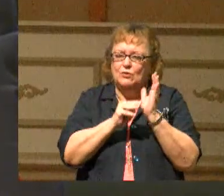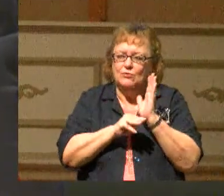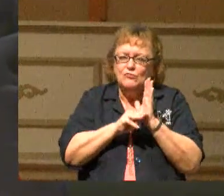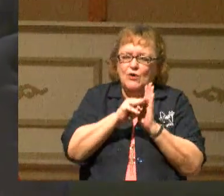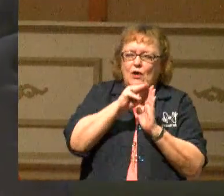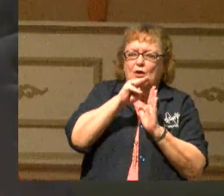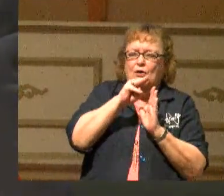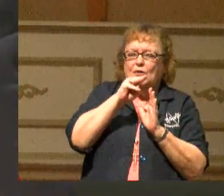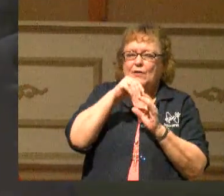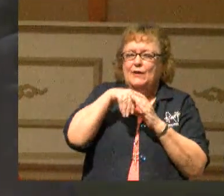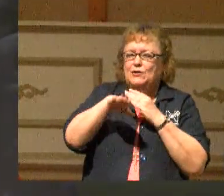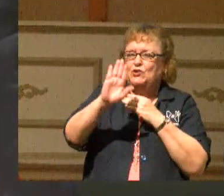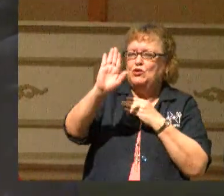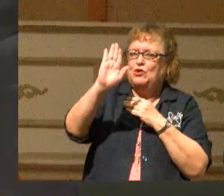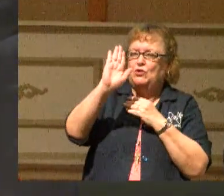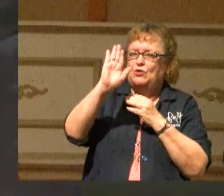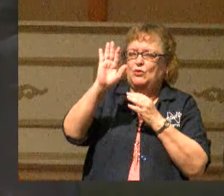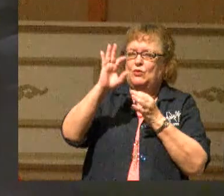you as we ought.